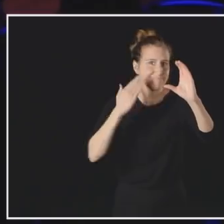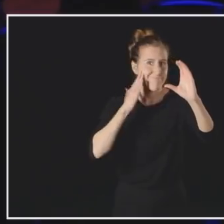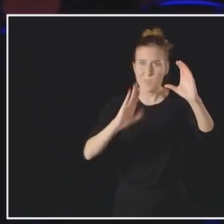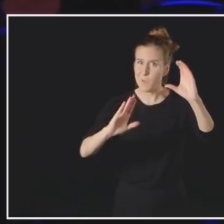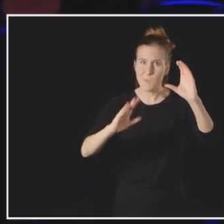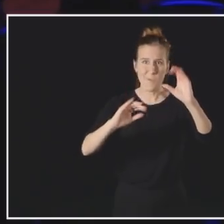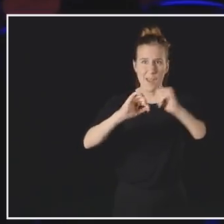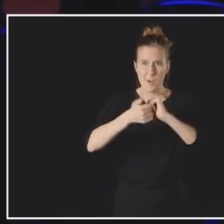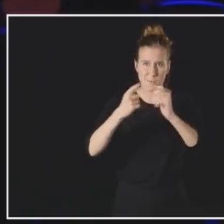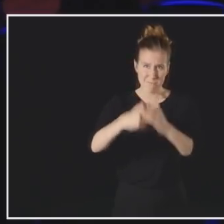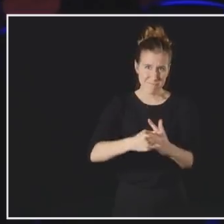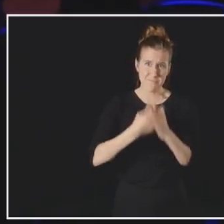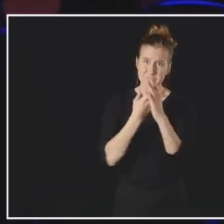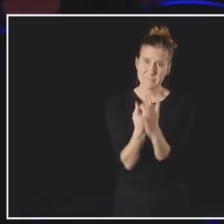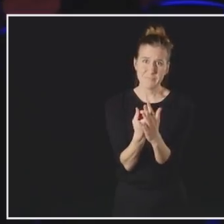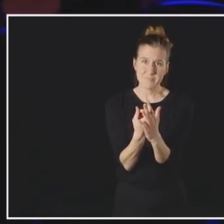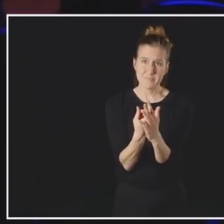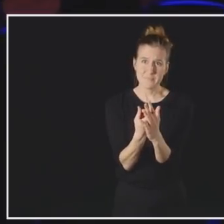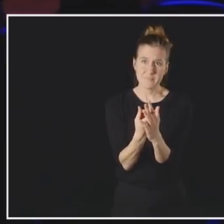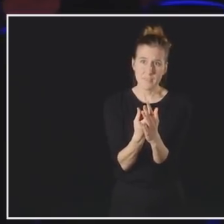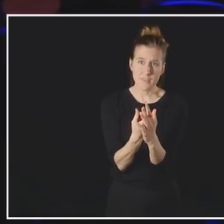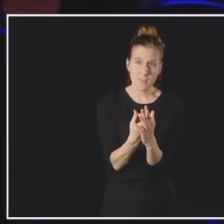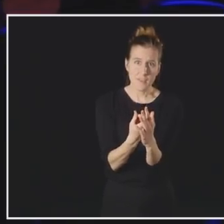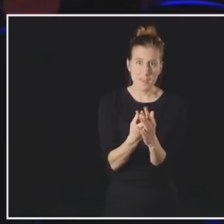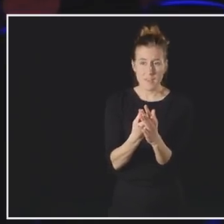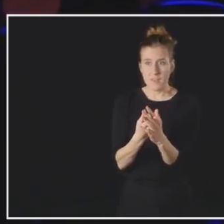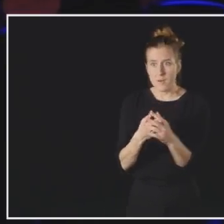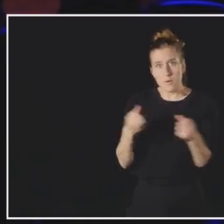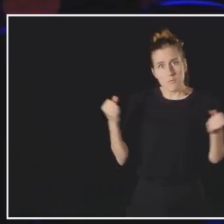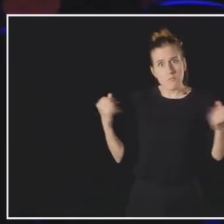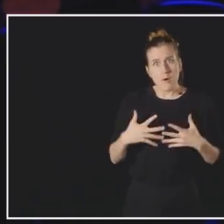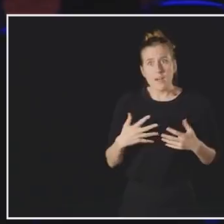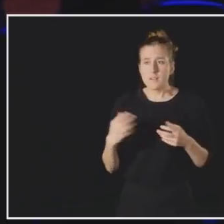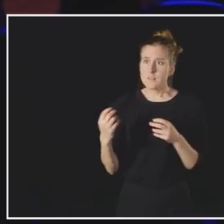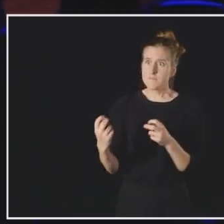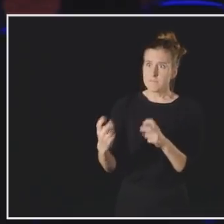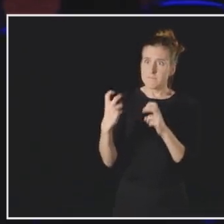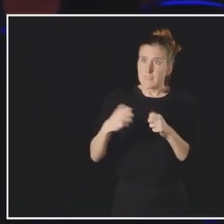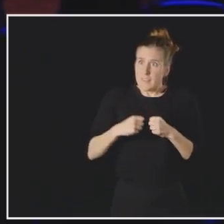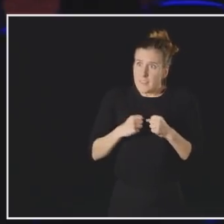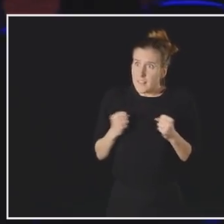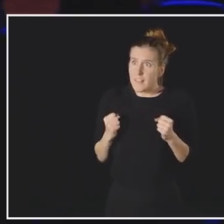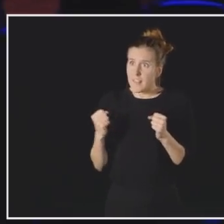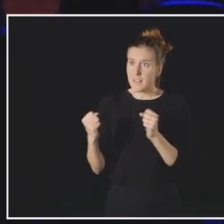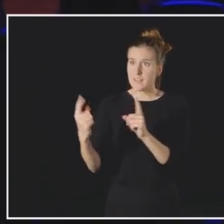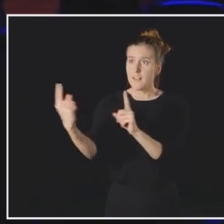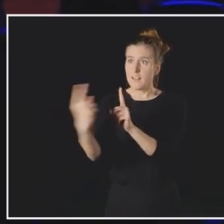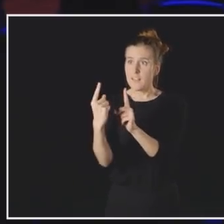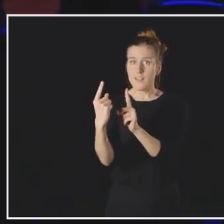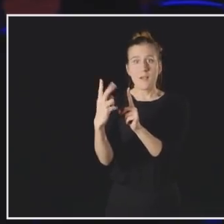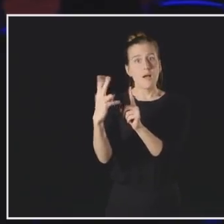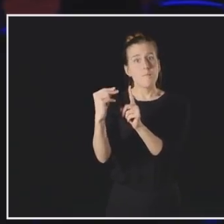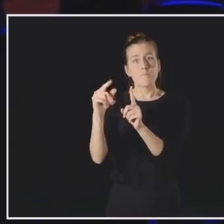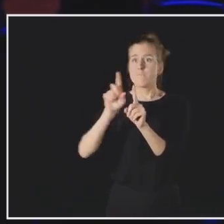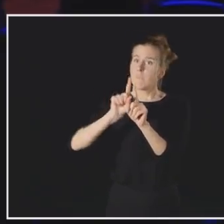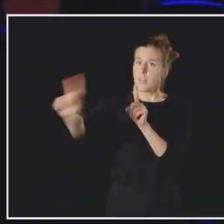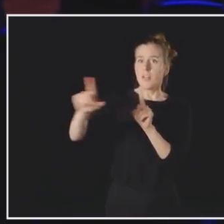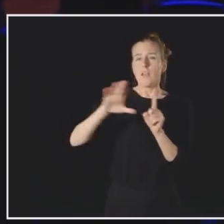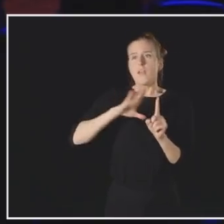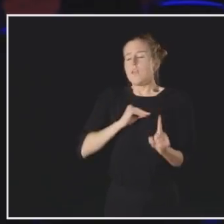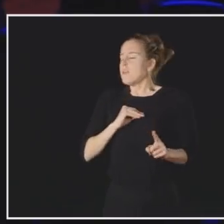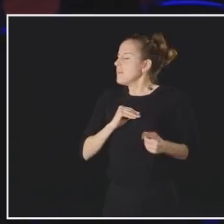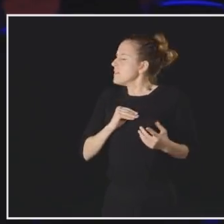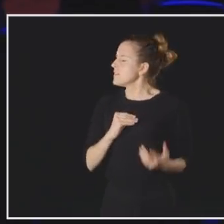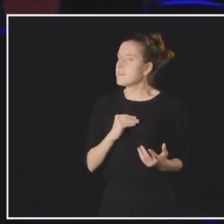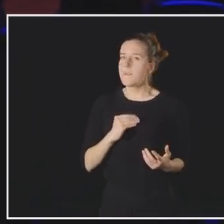know where or how to start. We're scared of hurting our partners or feeling of rejection, and it